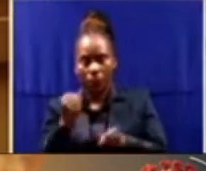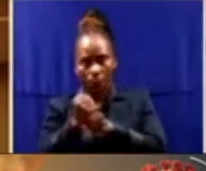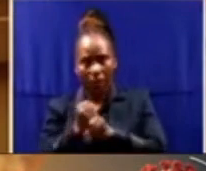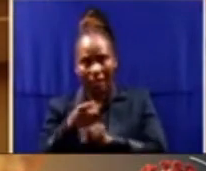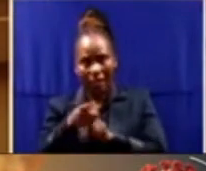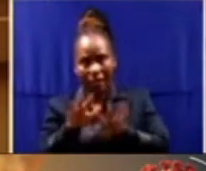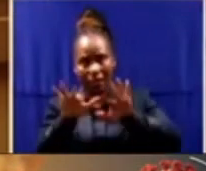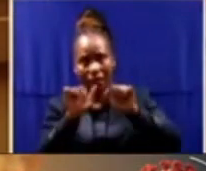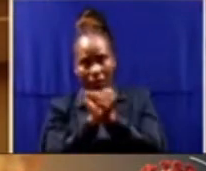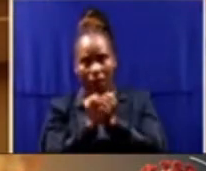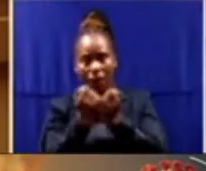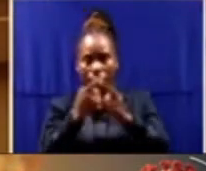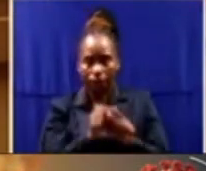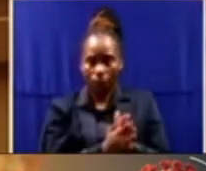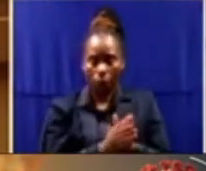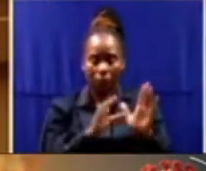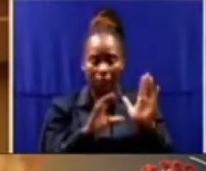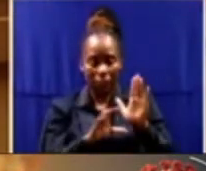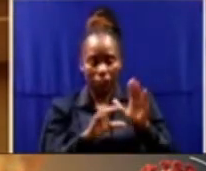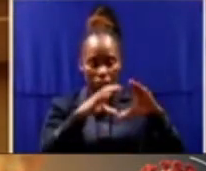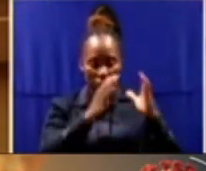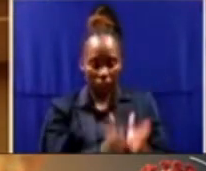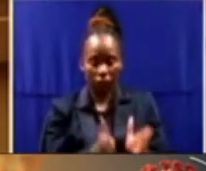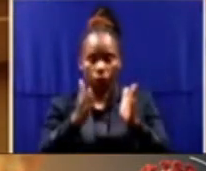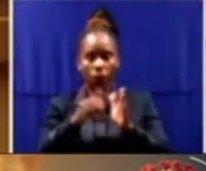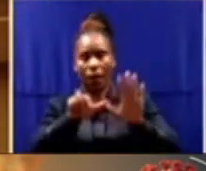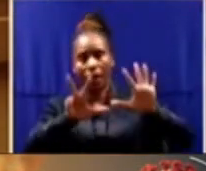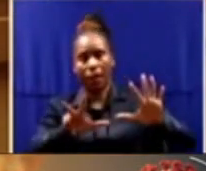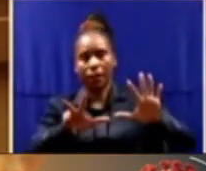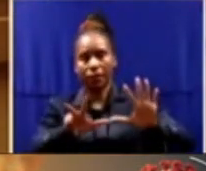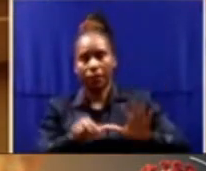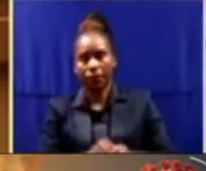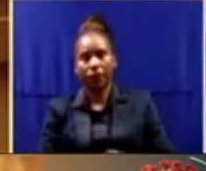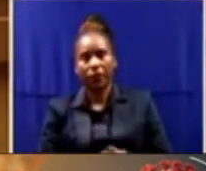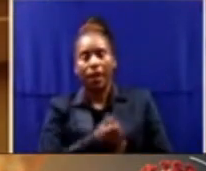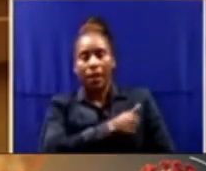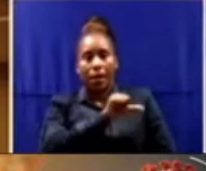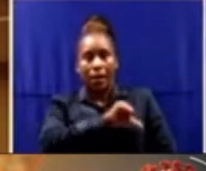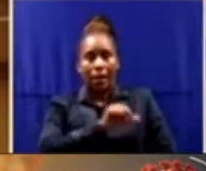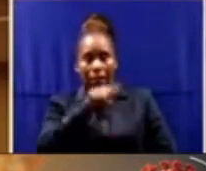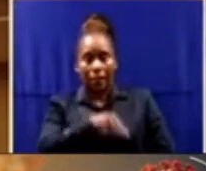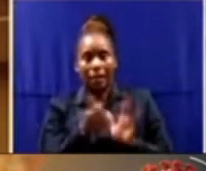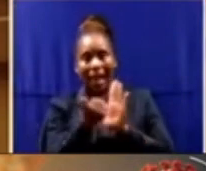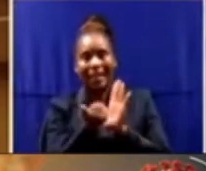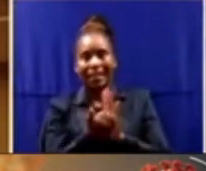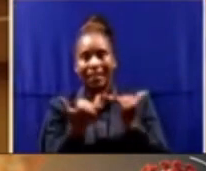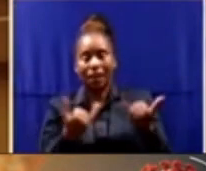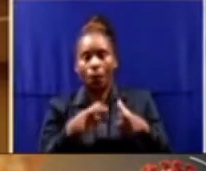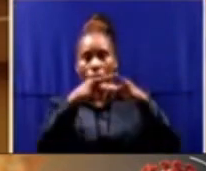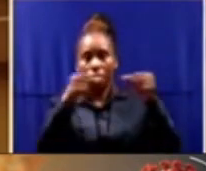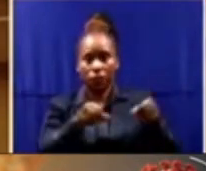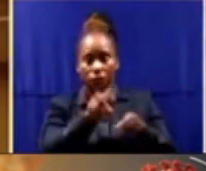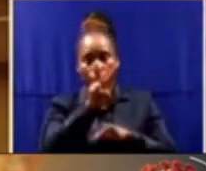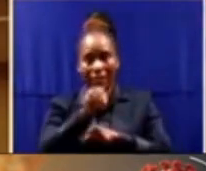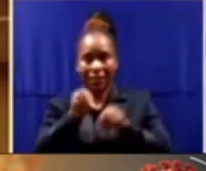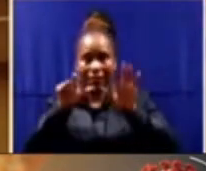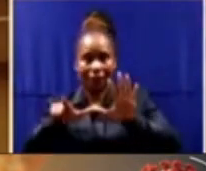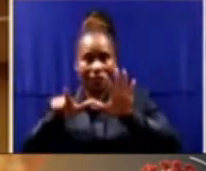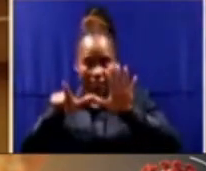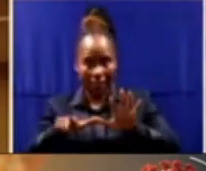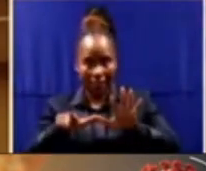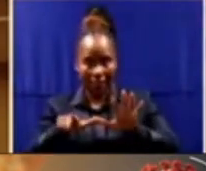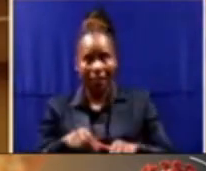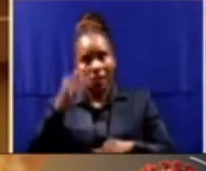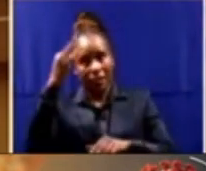Schedule 8 offense. Regrettably, this transitional provision in the Act expired in 2017, and the state could